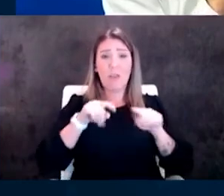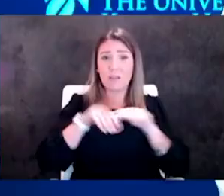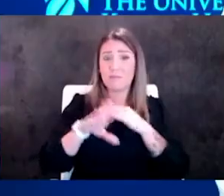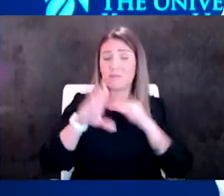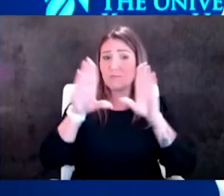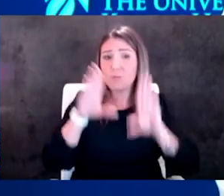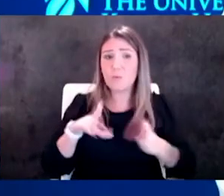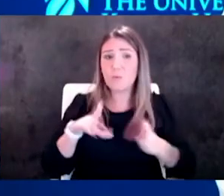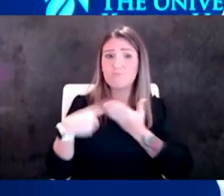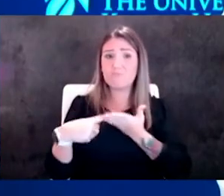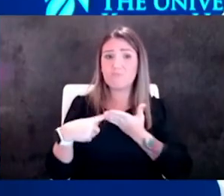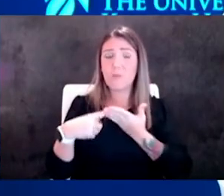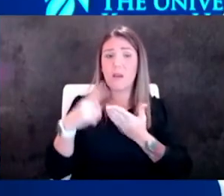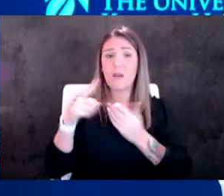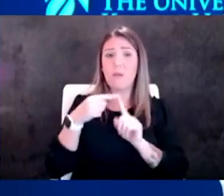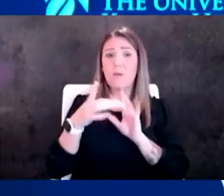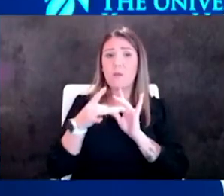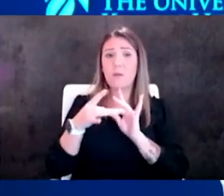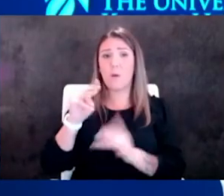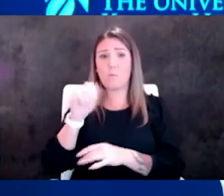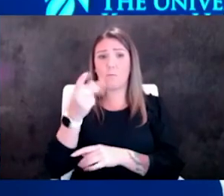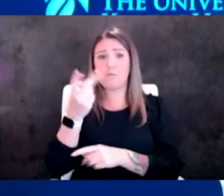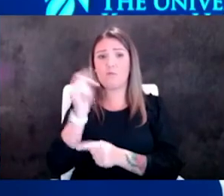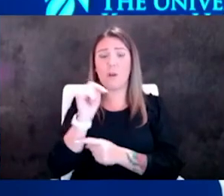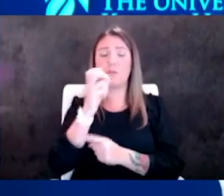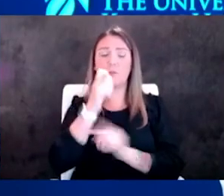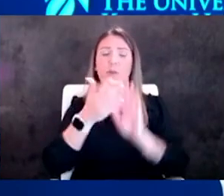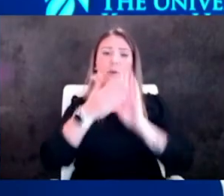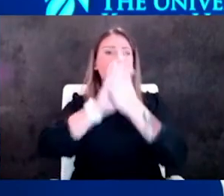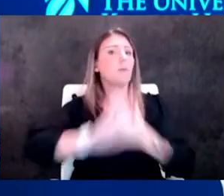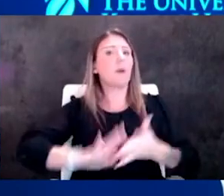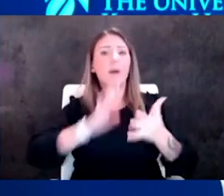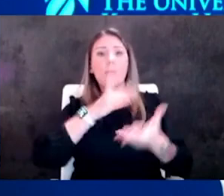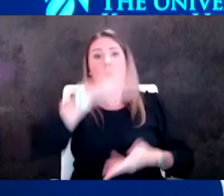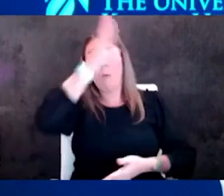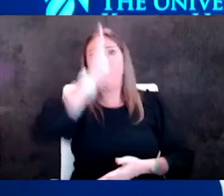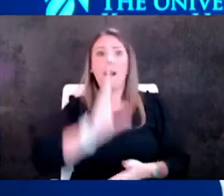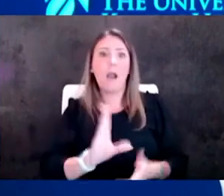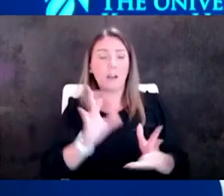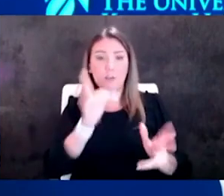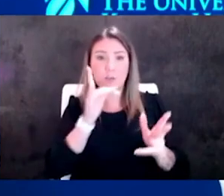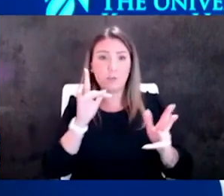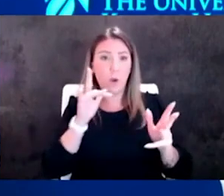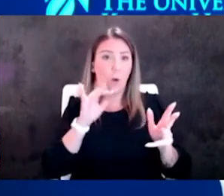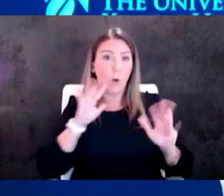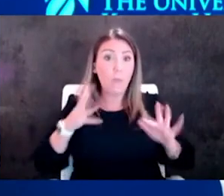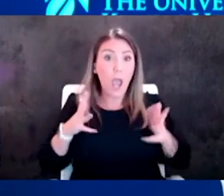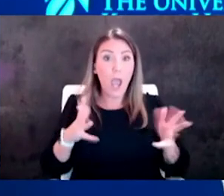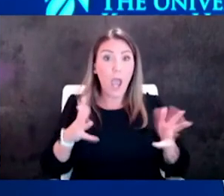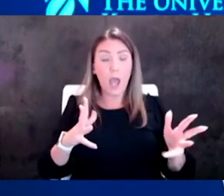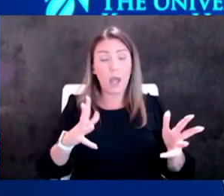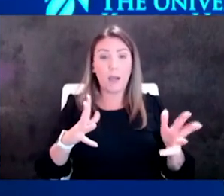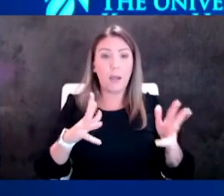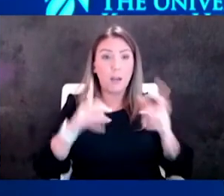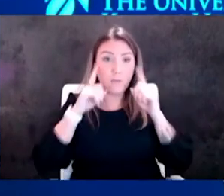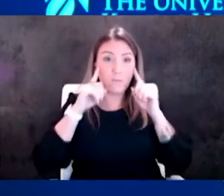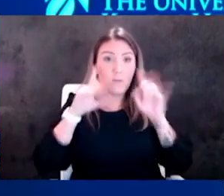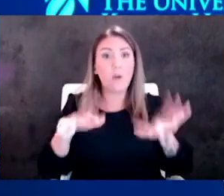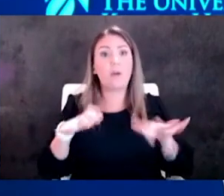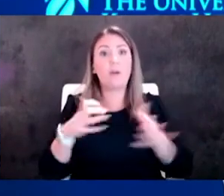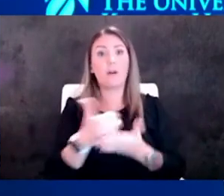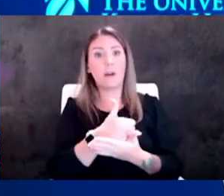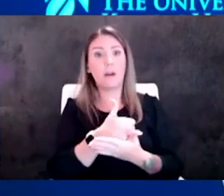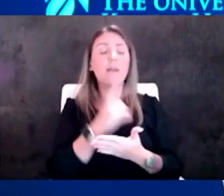the omicron variant don't turn it into the oh my gosh variant don't panic don't get into a frenzy remember the rules of